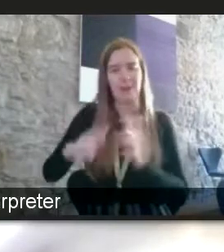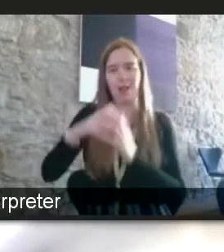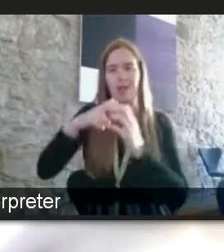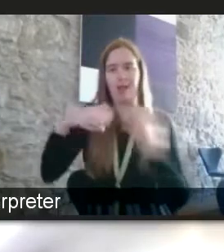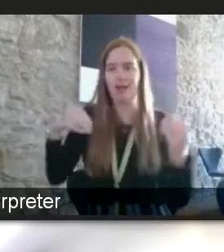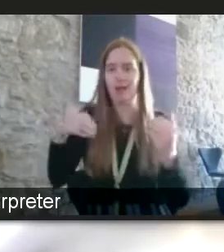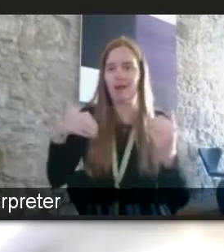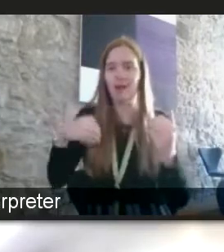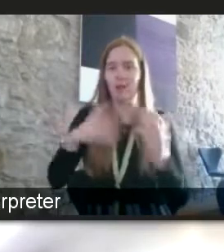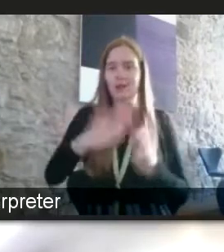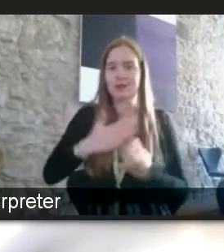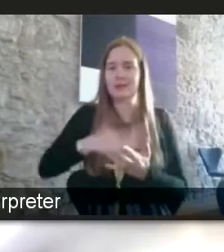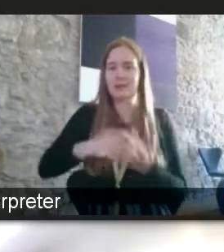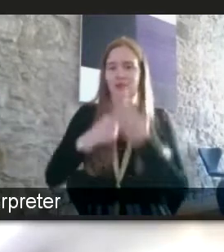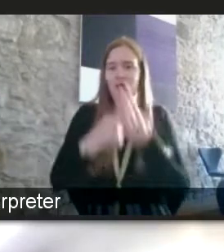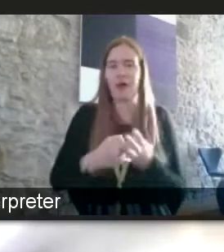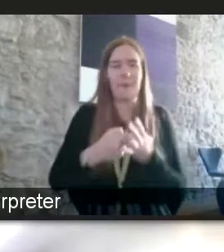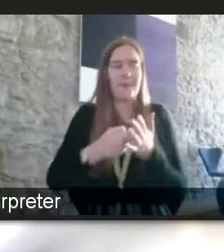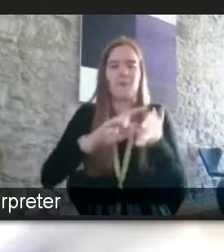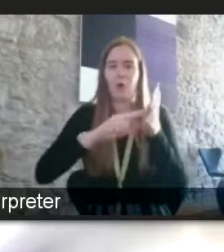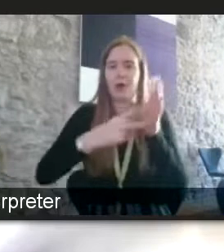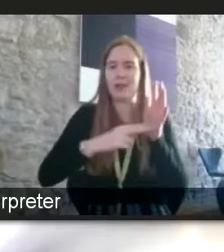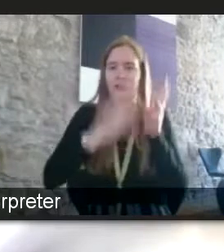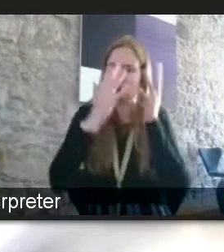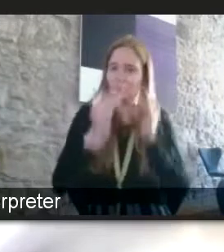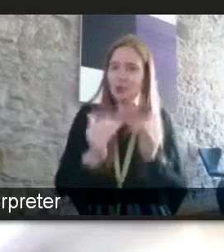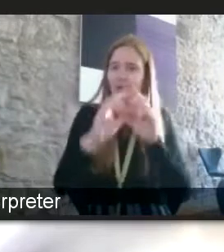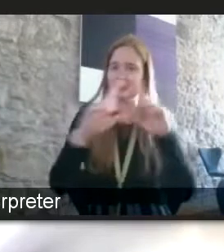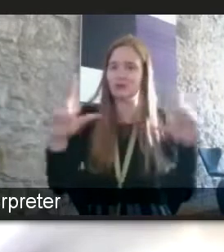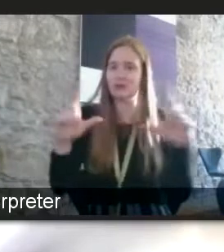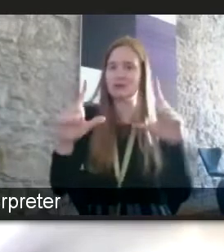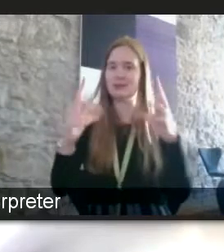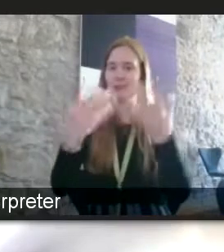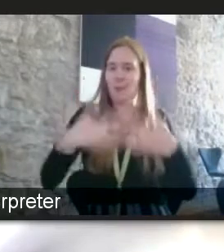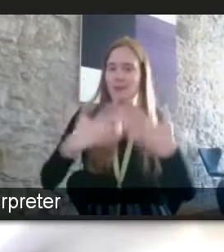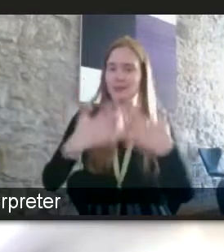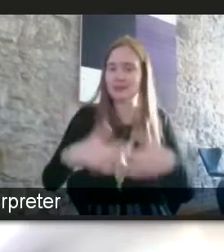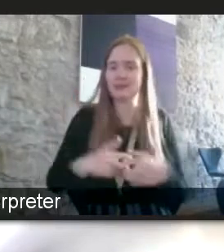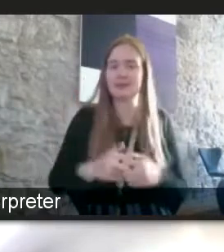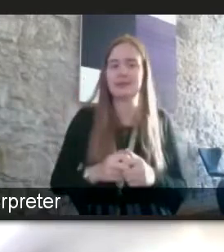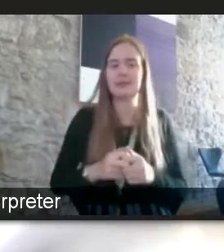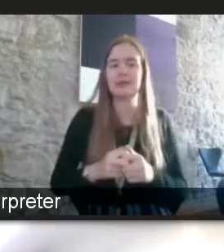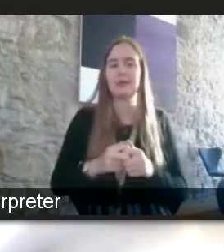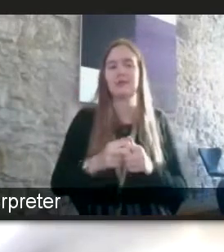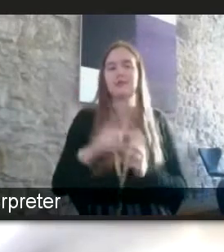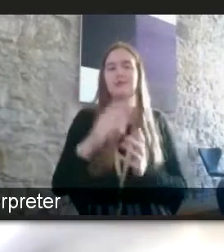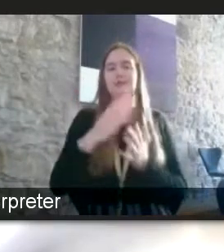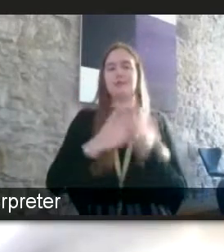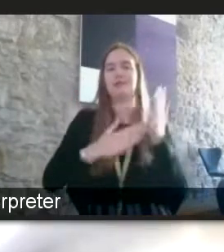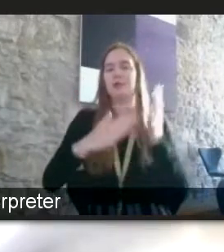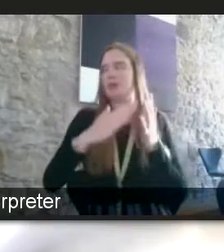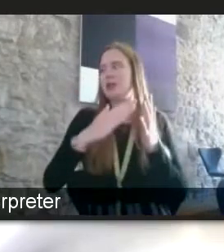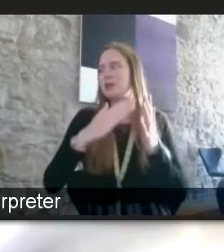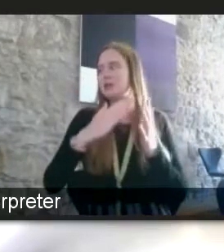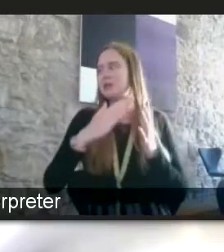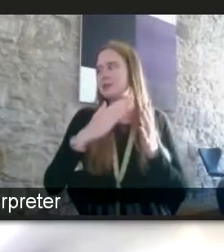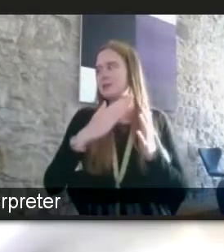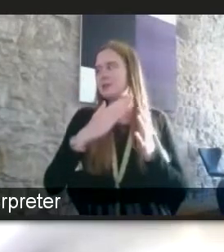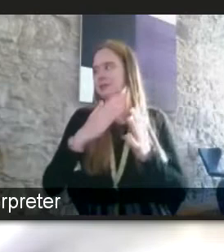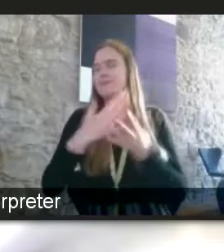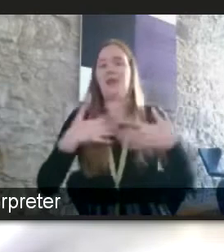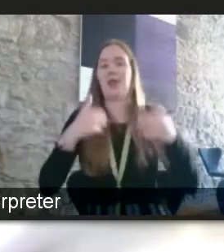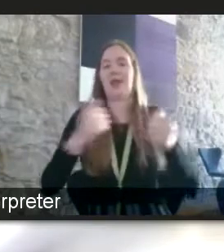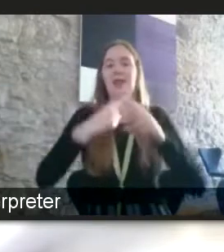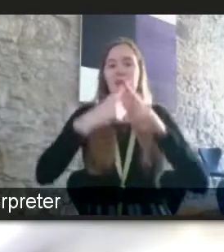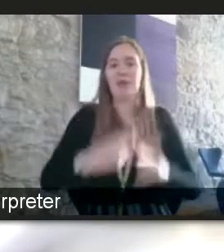there's a requirement on organizations to do this we have the health and safety worked act of 1974 which play which which carries with it a